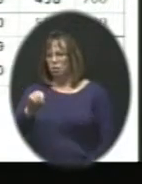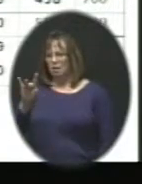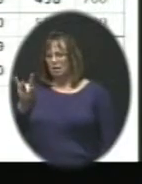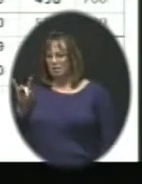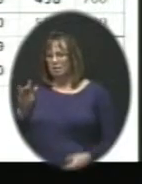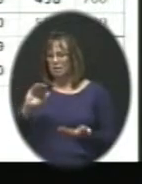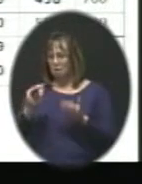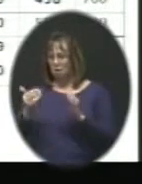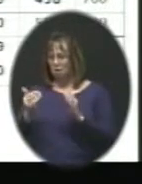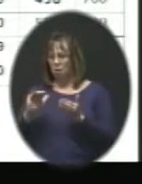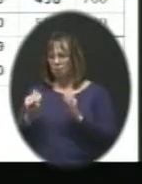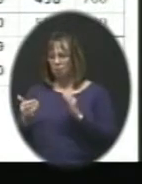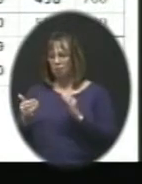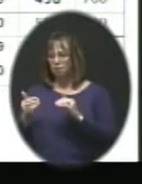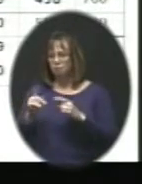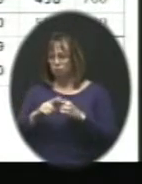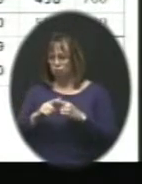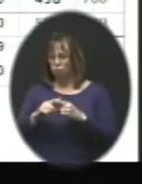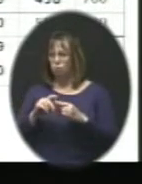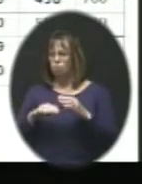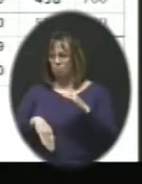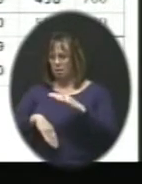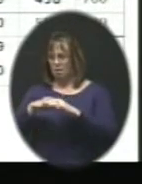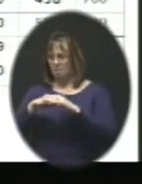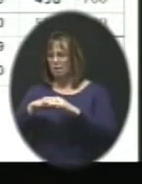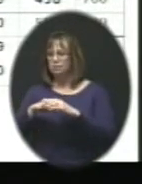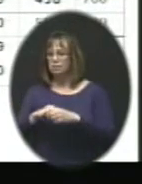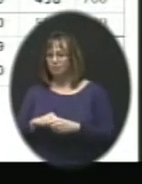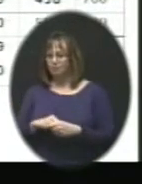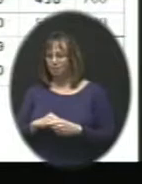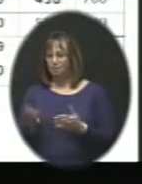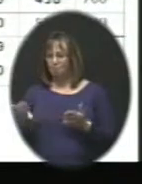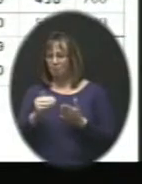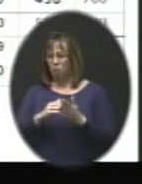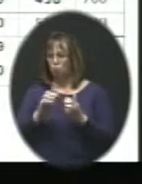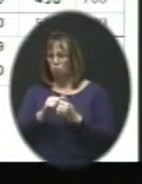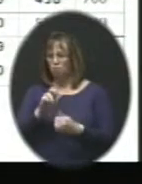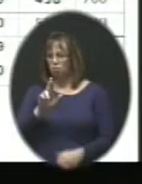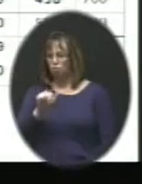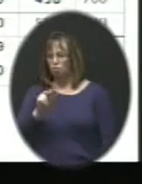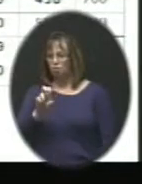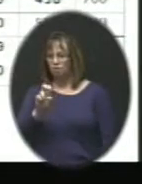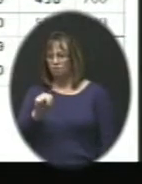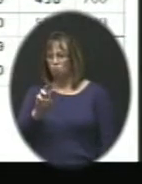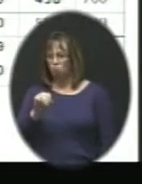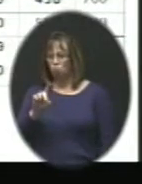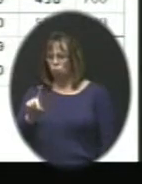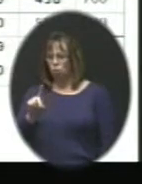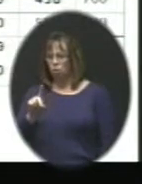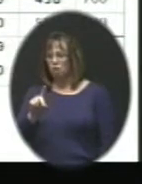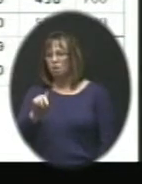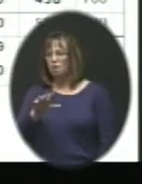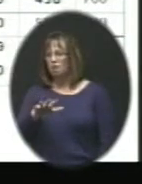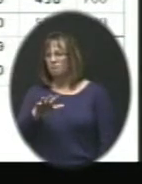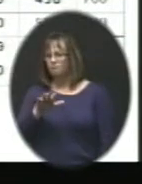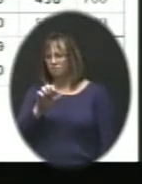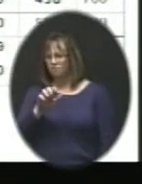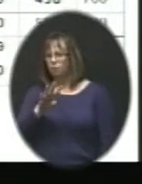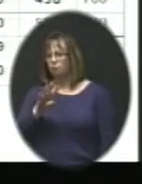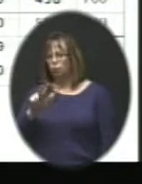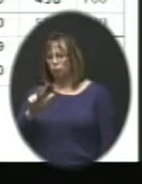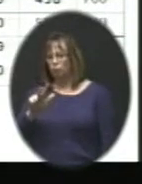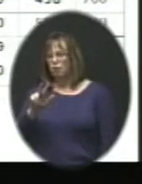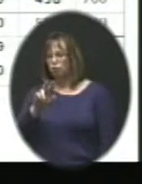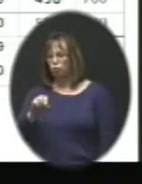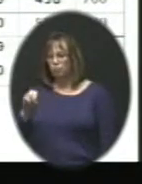comparing those enrollment numbers to capacity again with Ravenwood at 543 in 2018 with